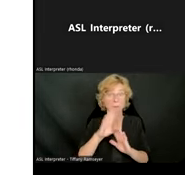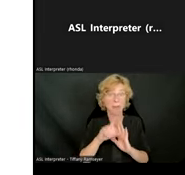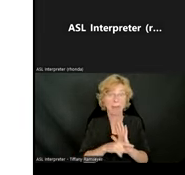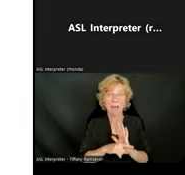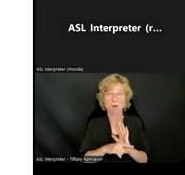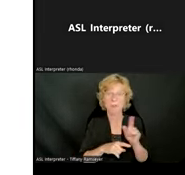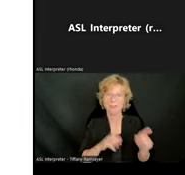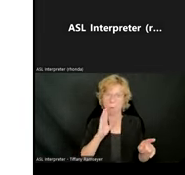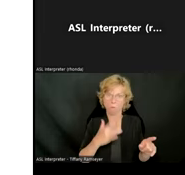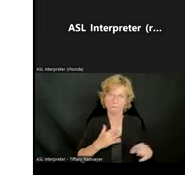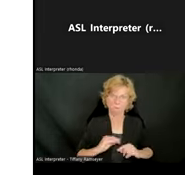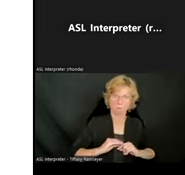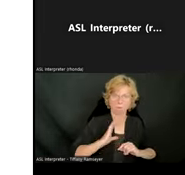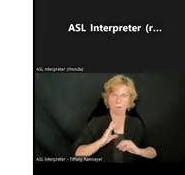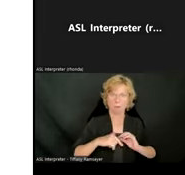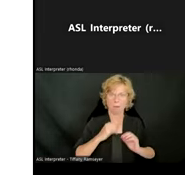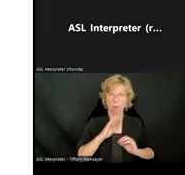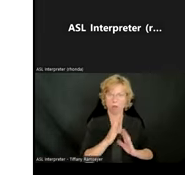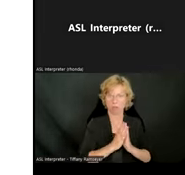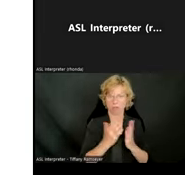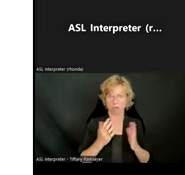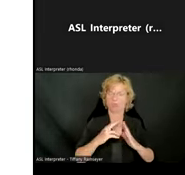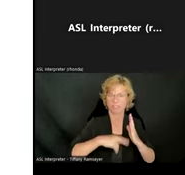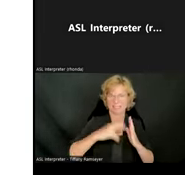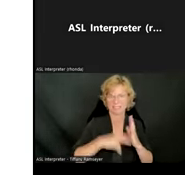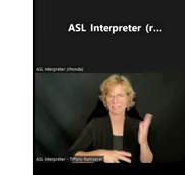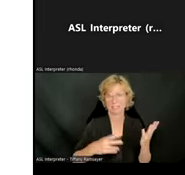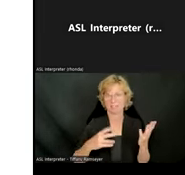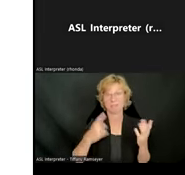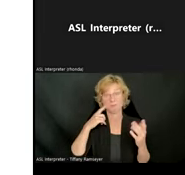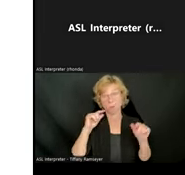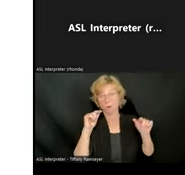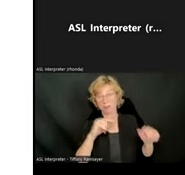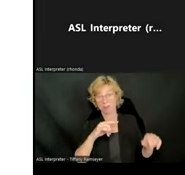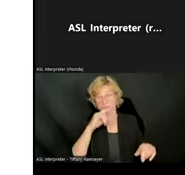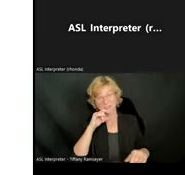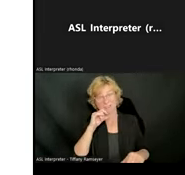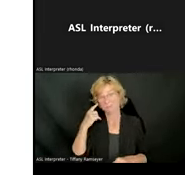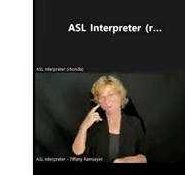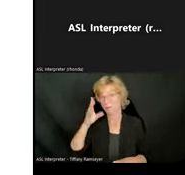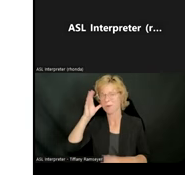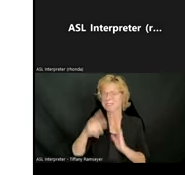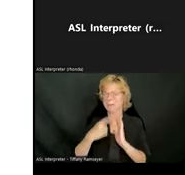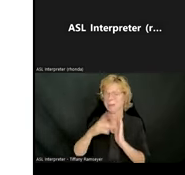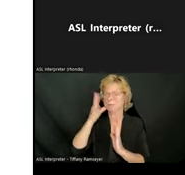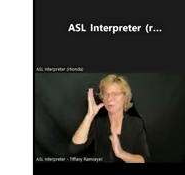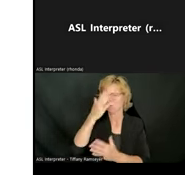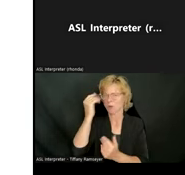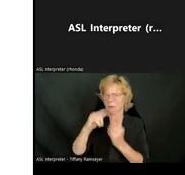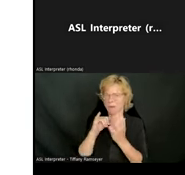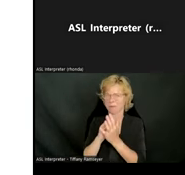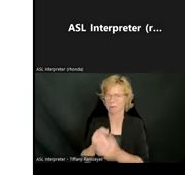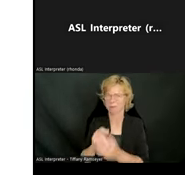the child, not for the parent. I just, I just want to hit on that, because sometimes our parents forget that. Great, thank you so much.